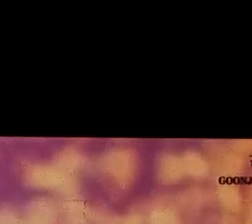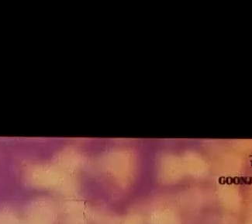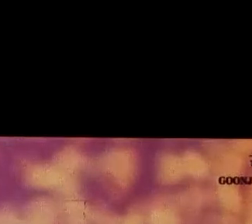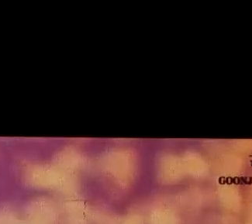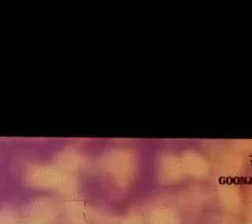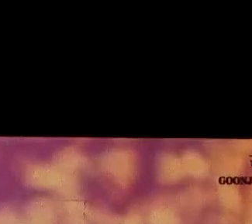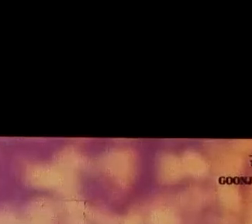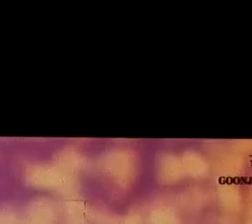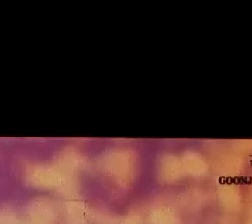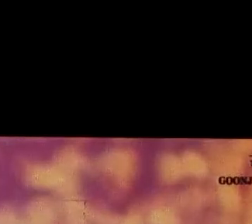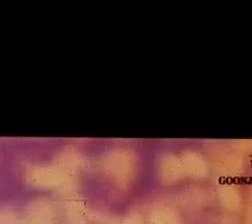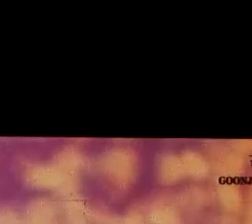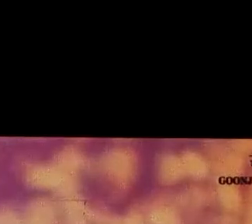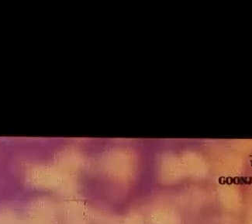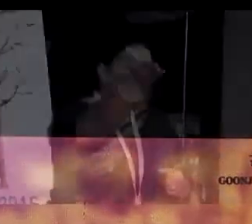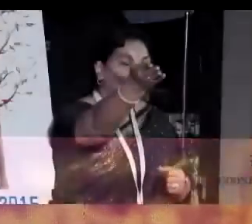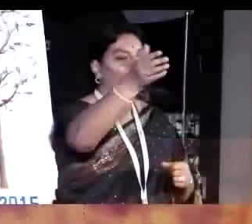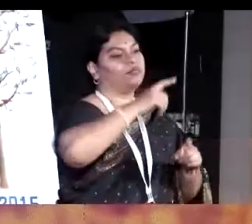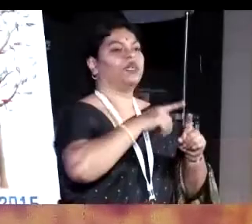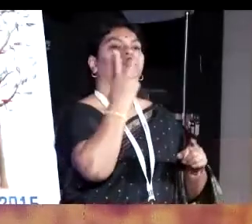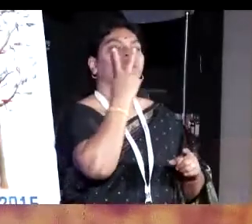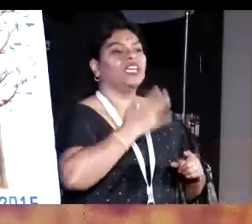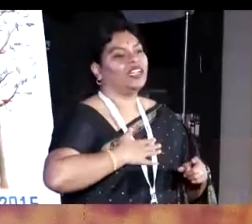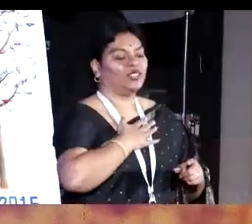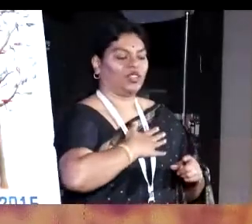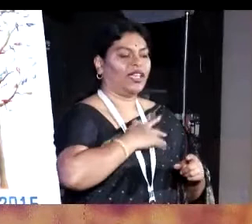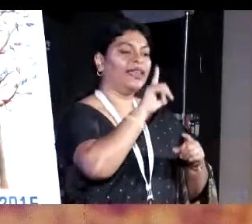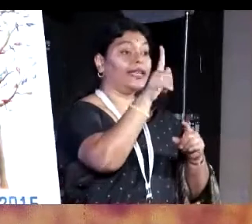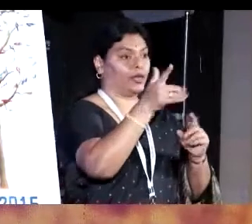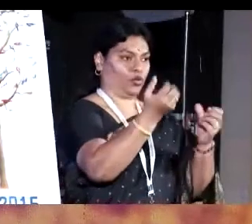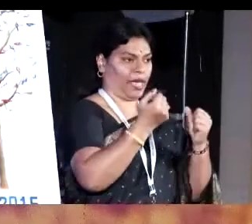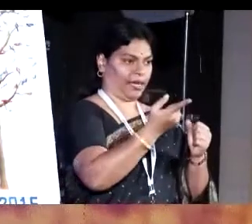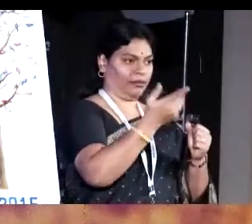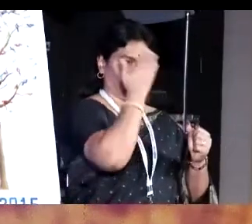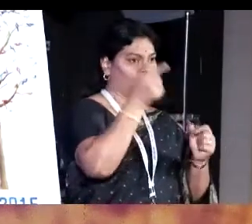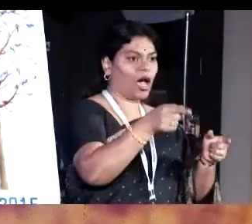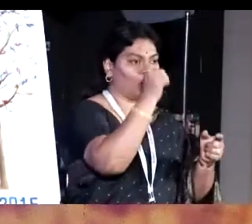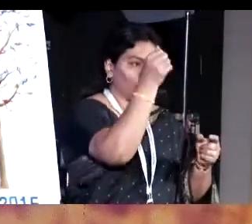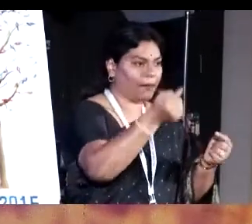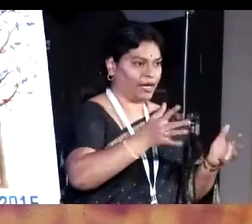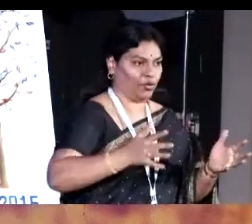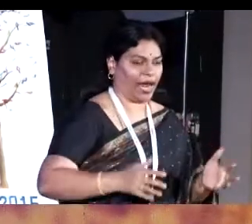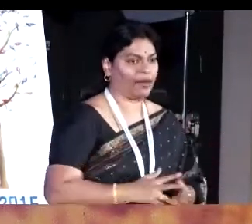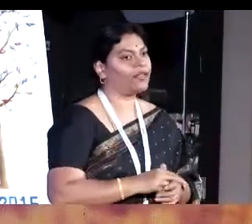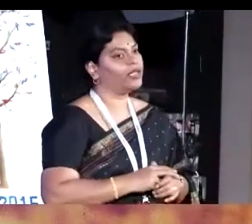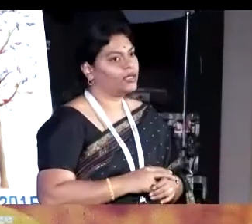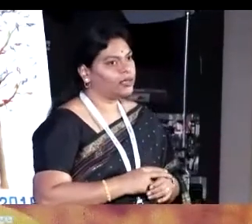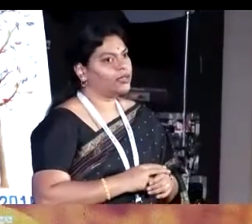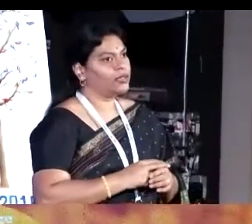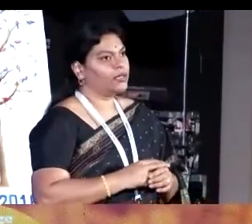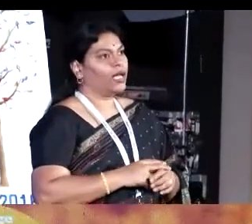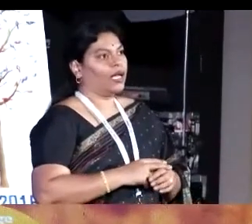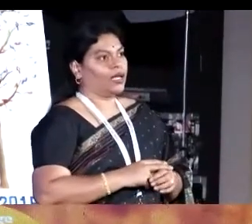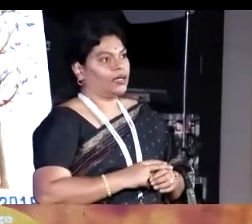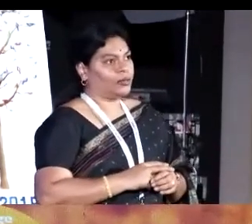So, just go, enjoy, see that and buy it sometime later. So, this is like, you know, for us it is a tool for social